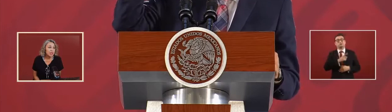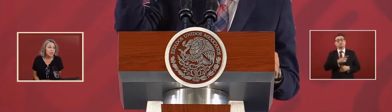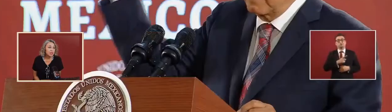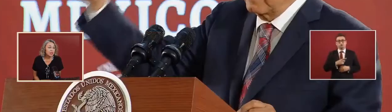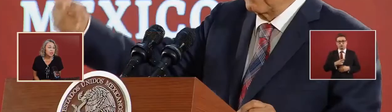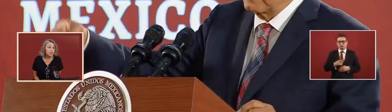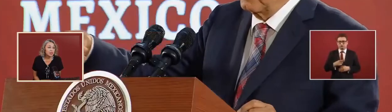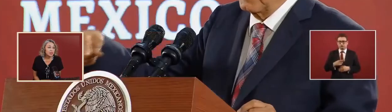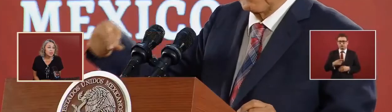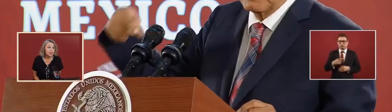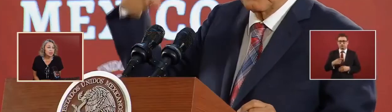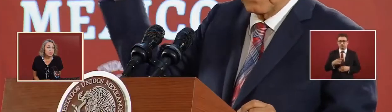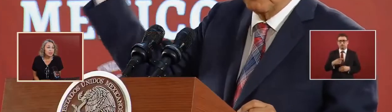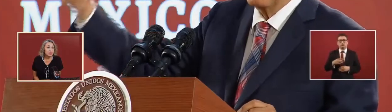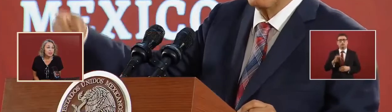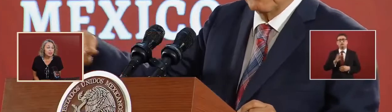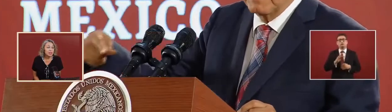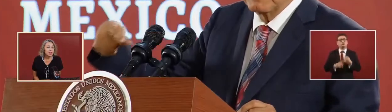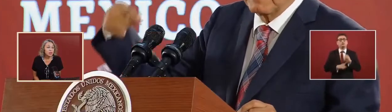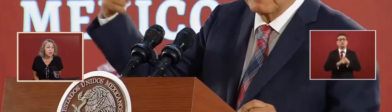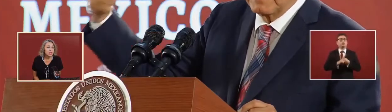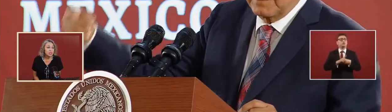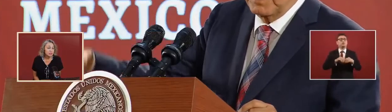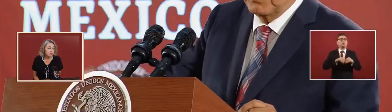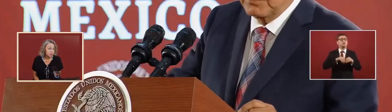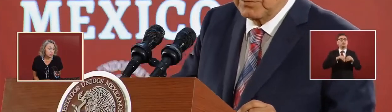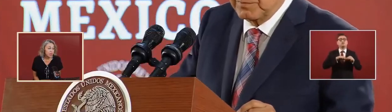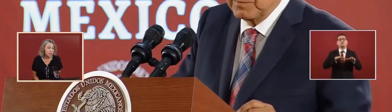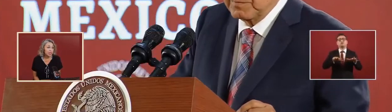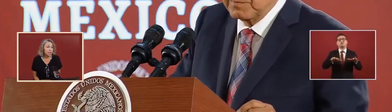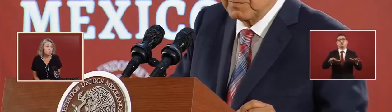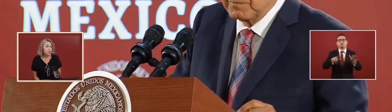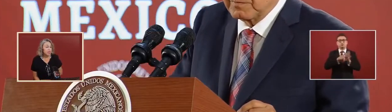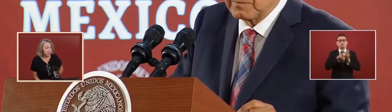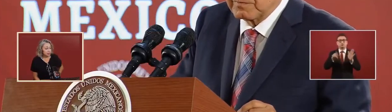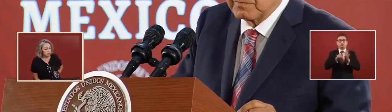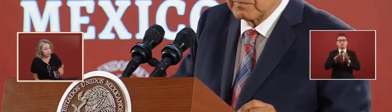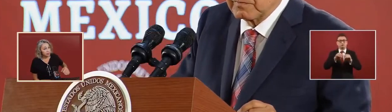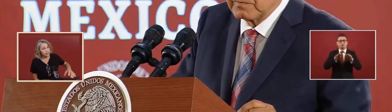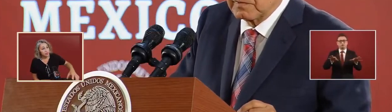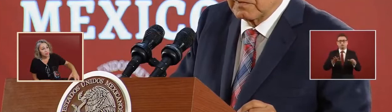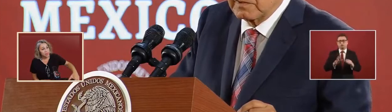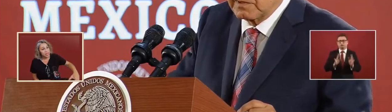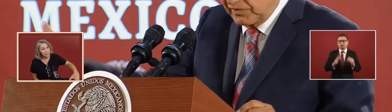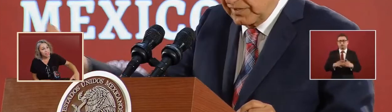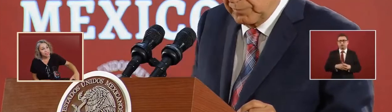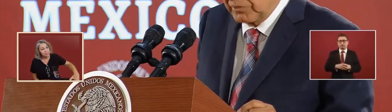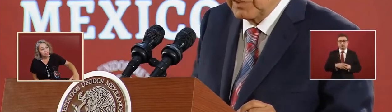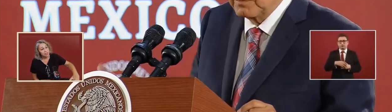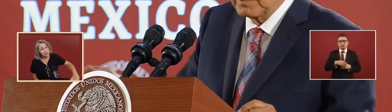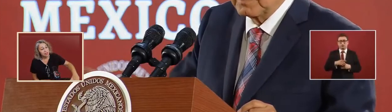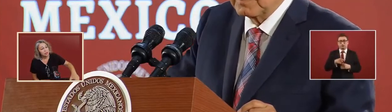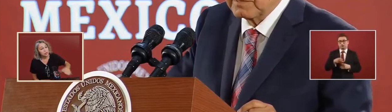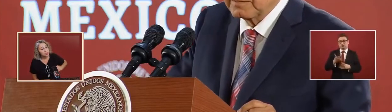that they were going to make a campaign to attack us that was a report I received